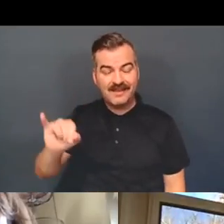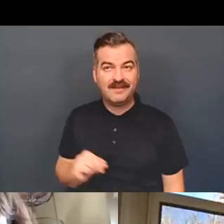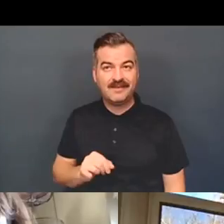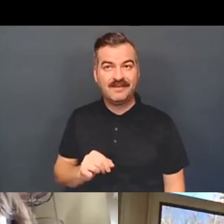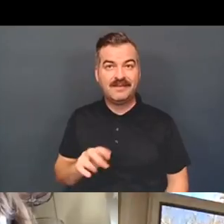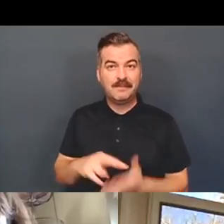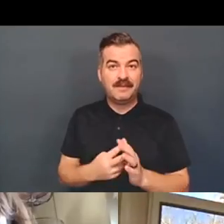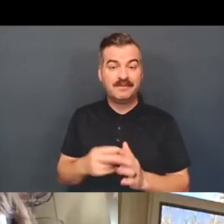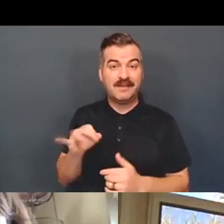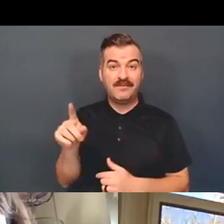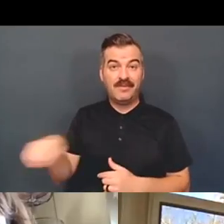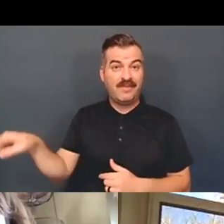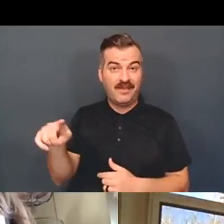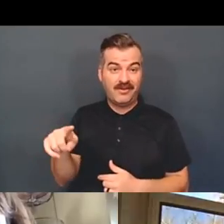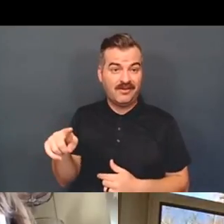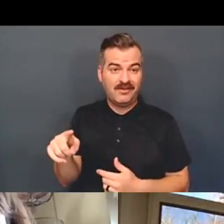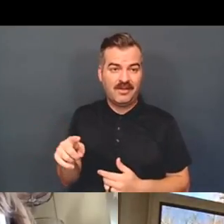they're malingerers, right?